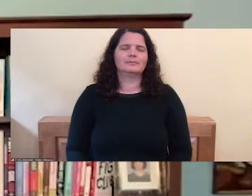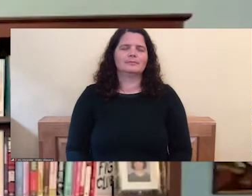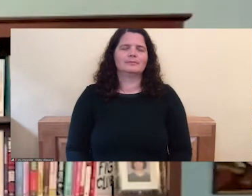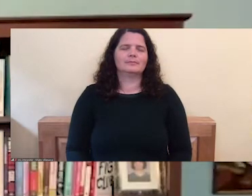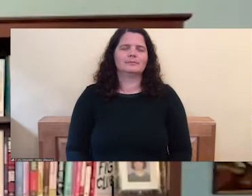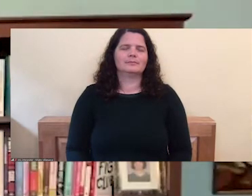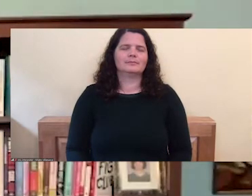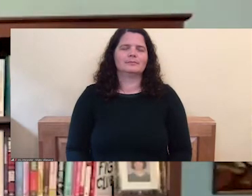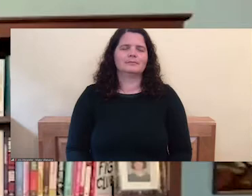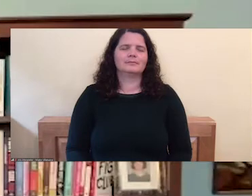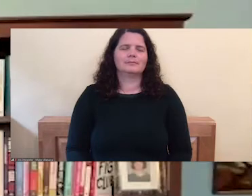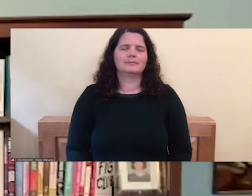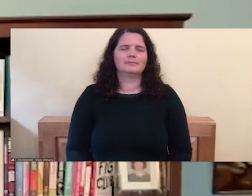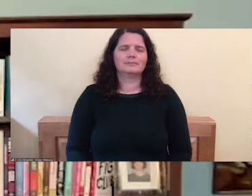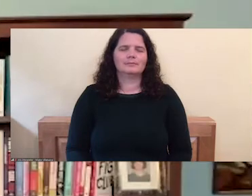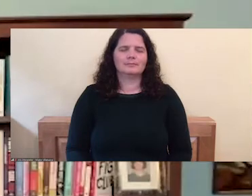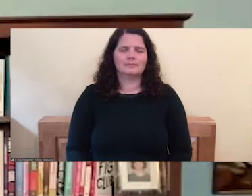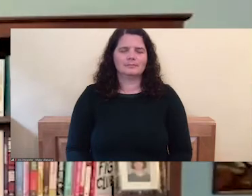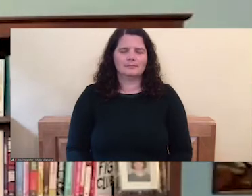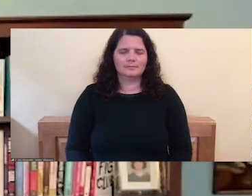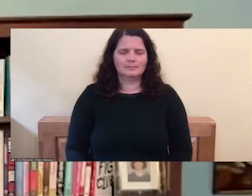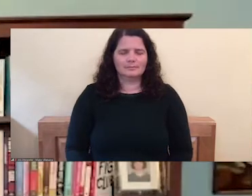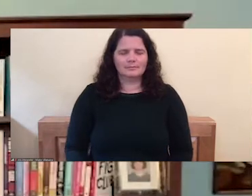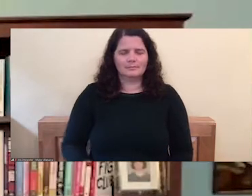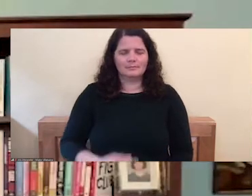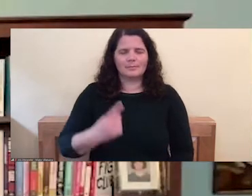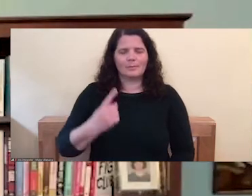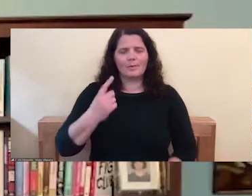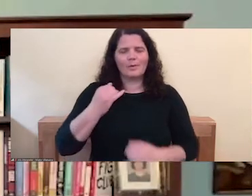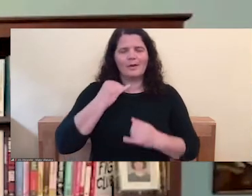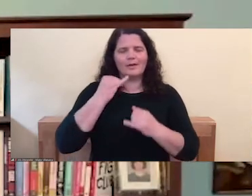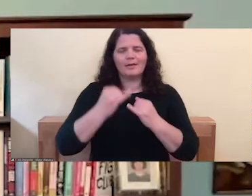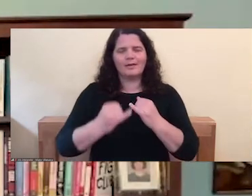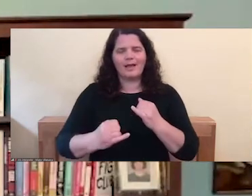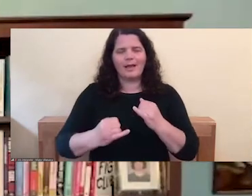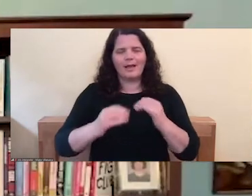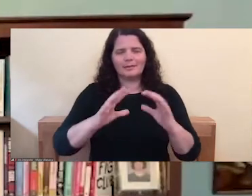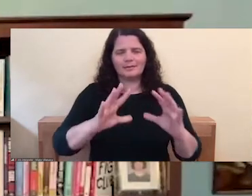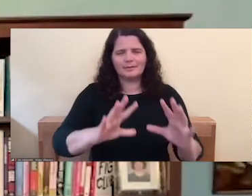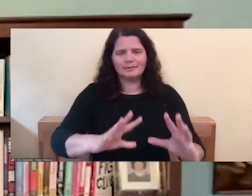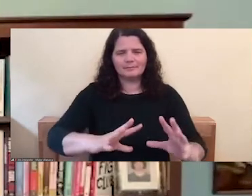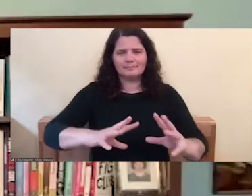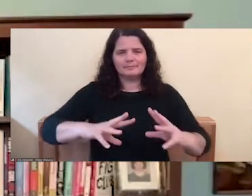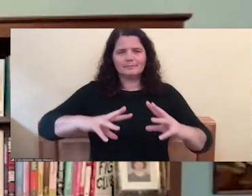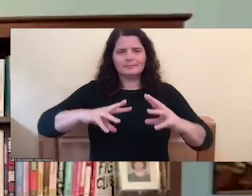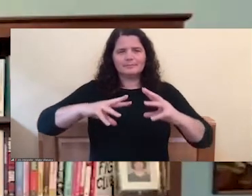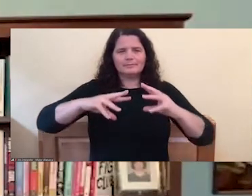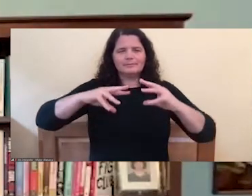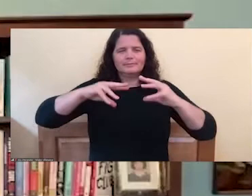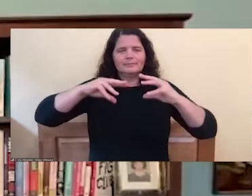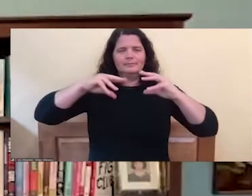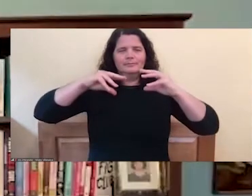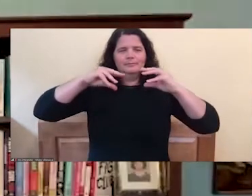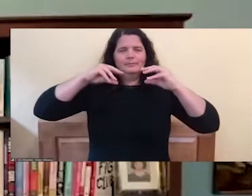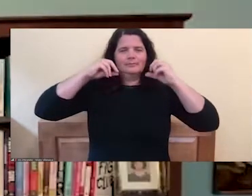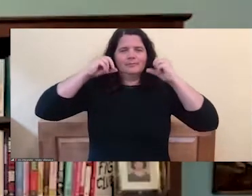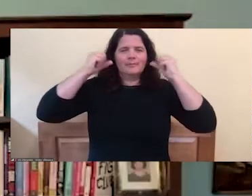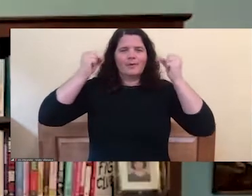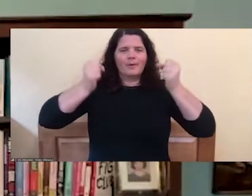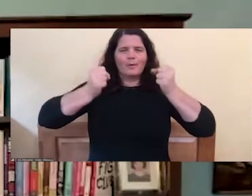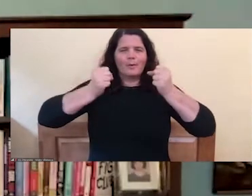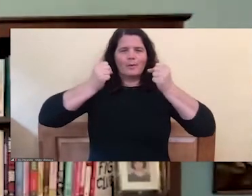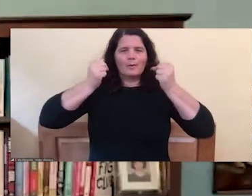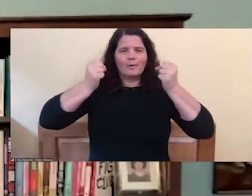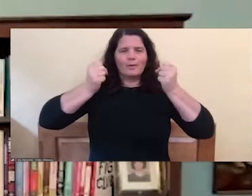And then for the last time, take one deep breath in, hold it for a few